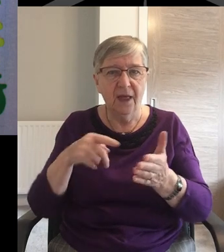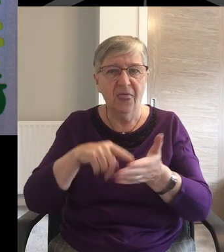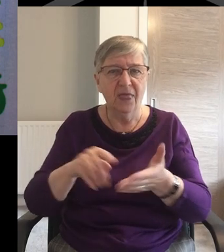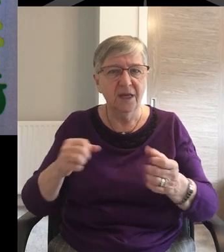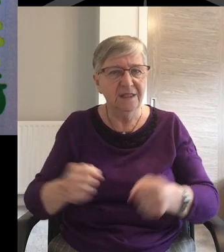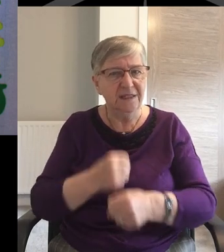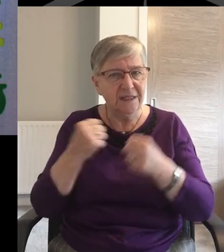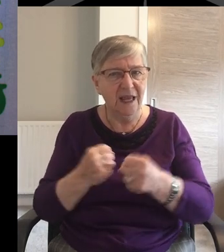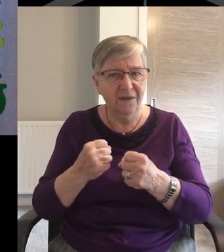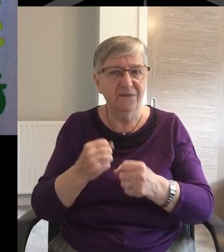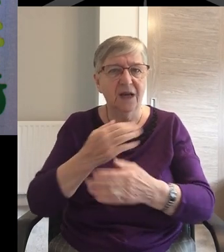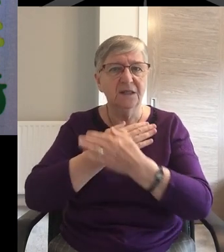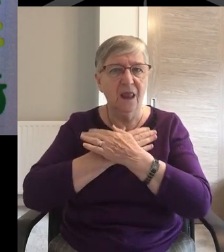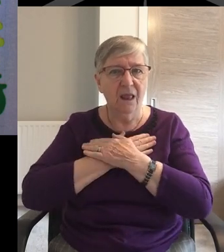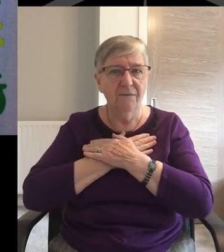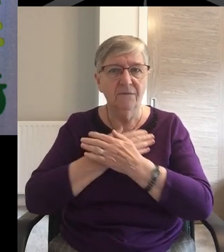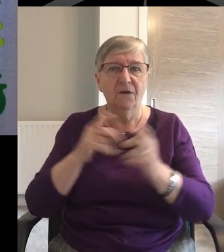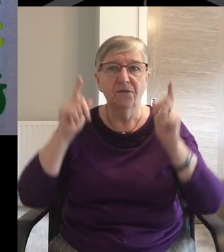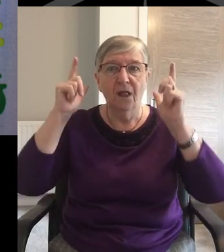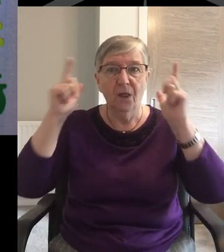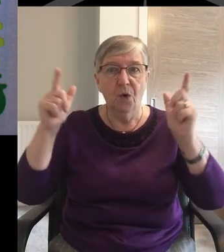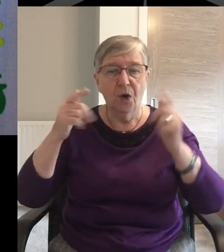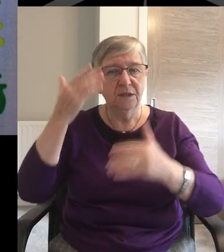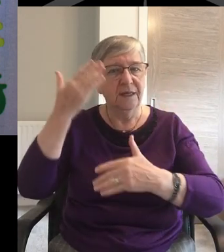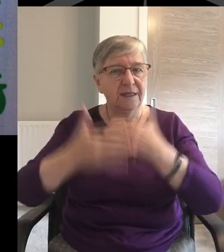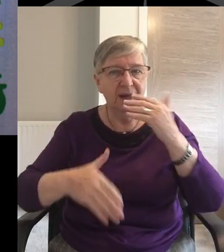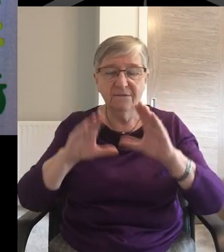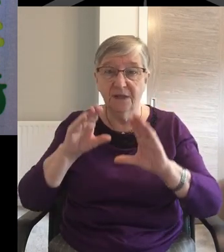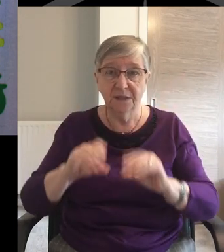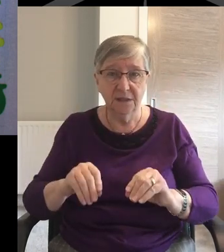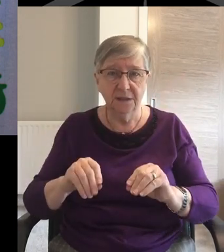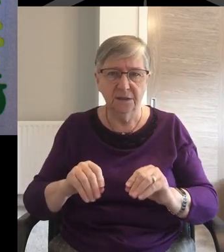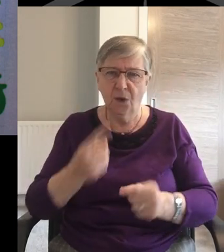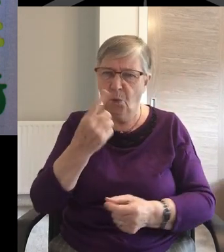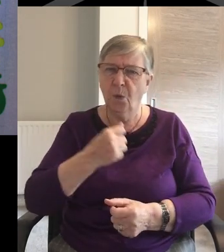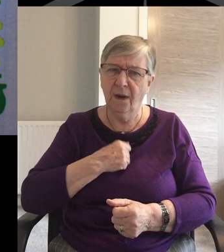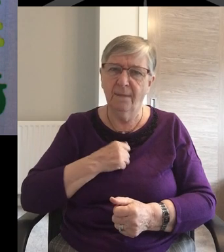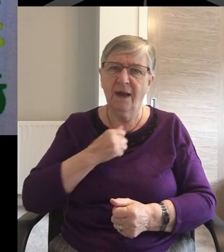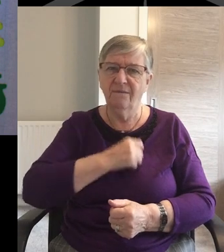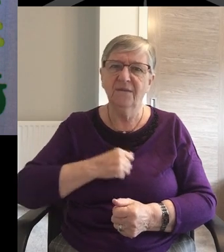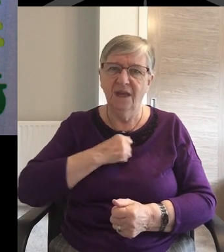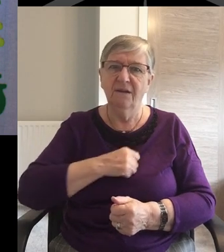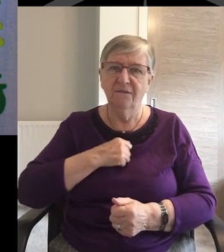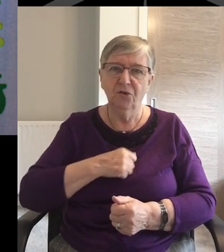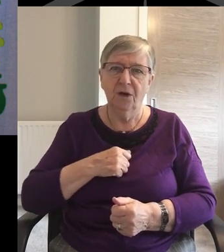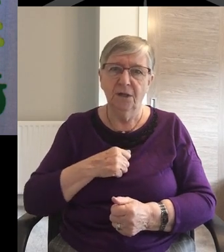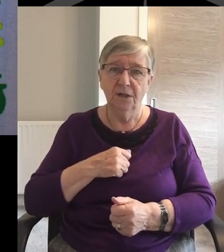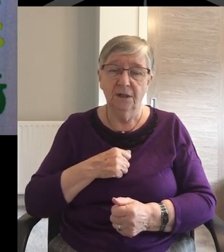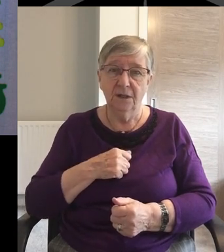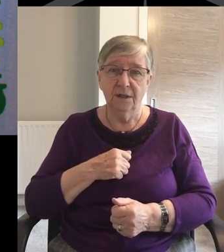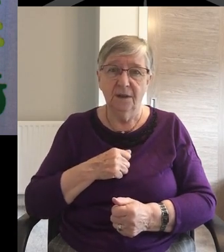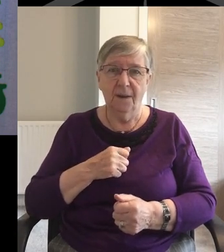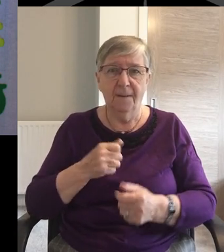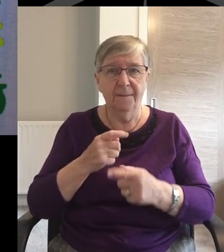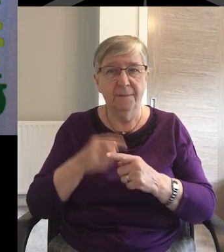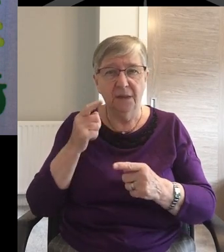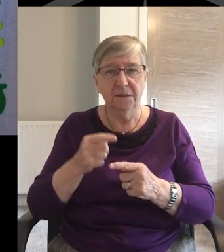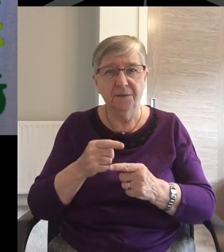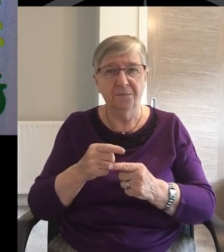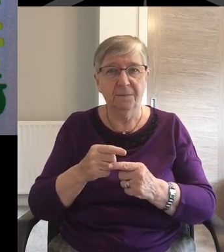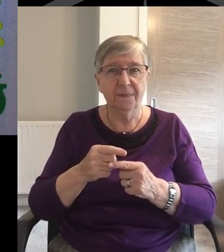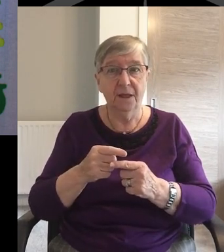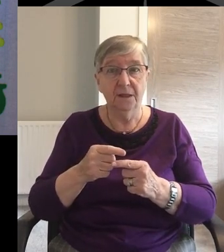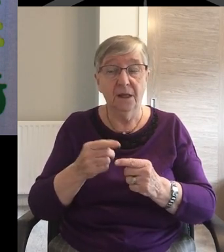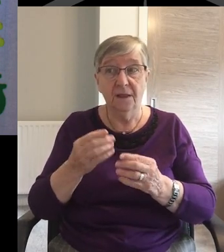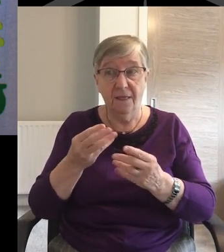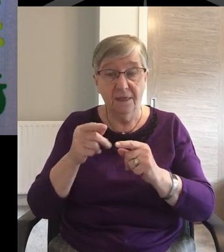of the Lord never ceases. It was for long one of my favorites, which is slightly surprising because the chorus doesn't